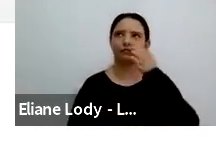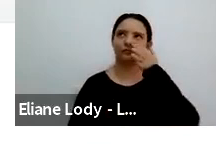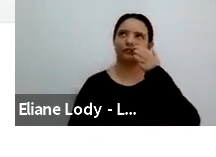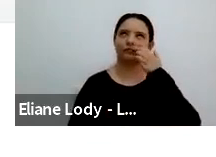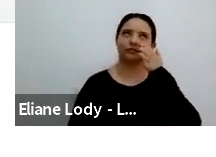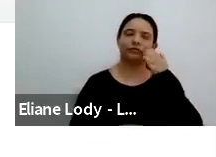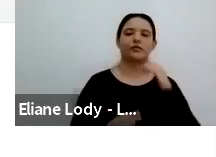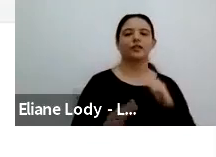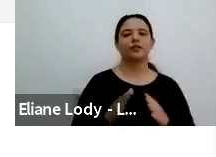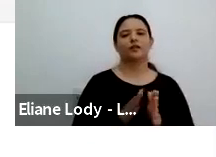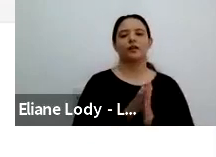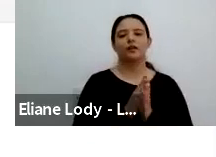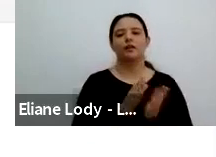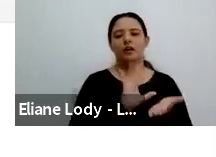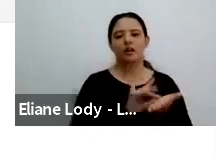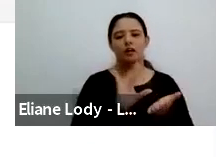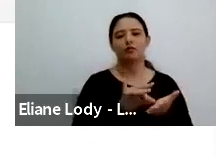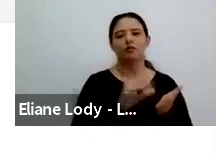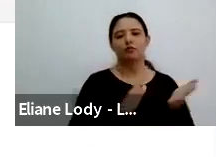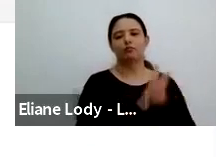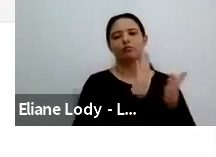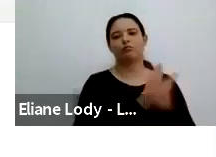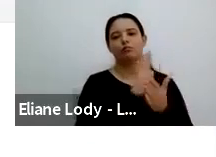graduate mentoring over the past two decades.